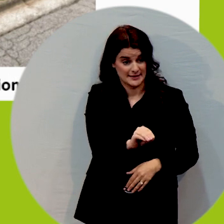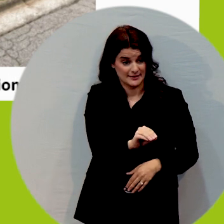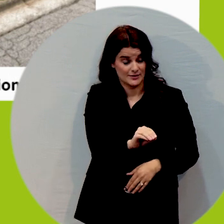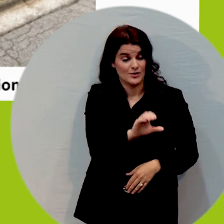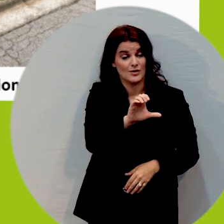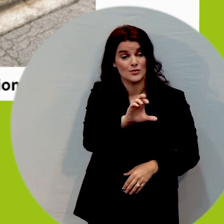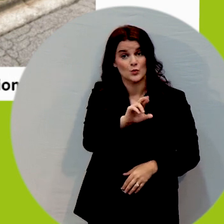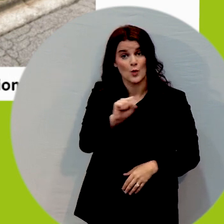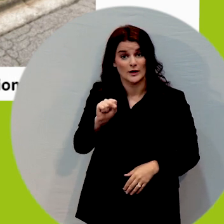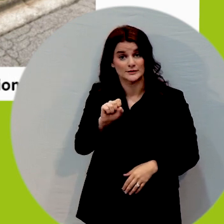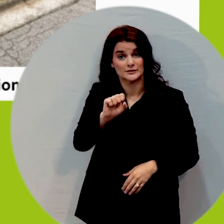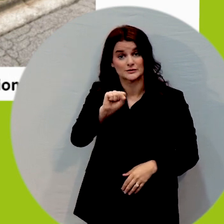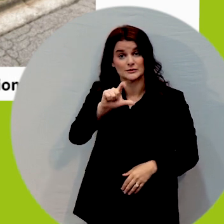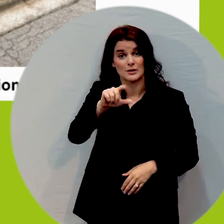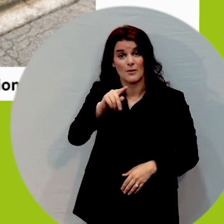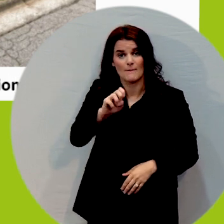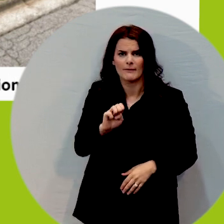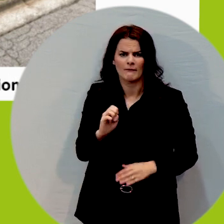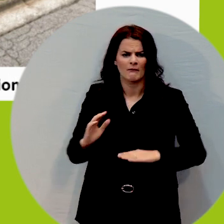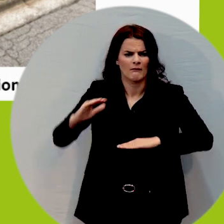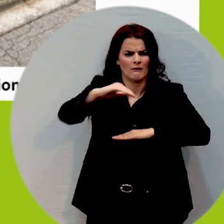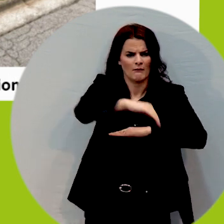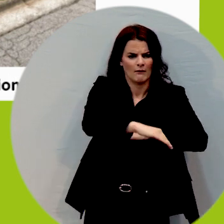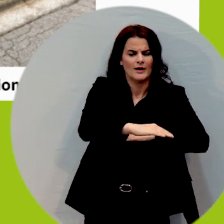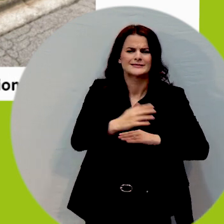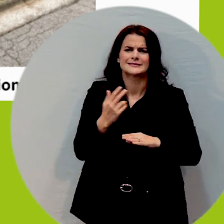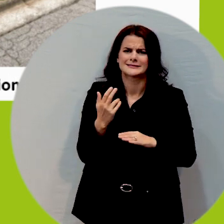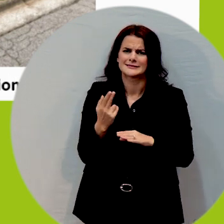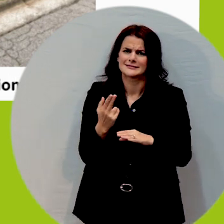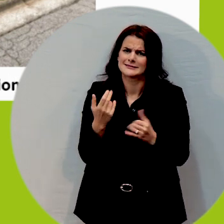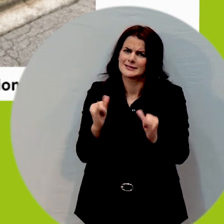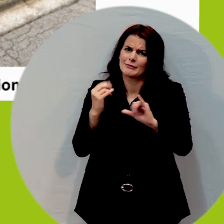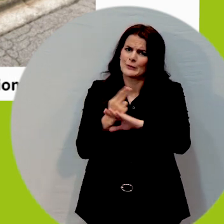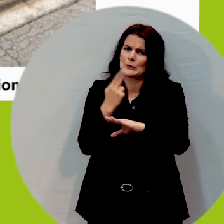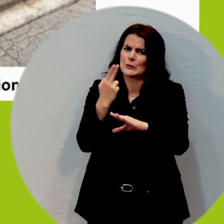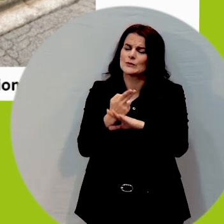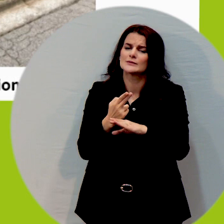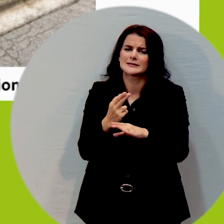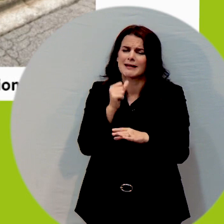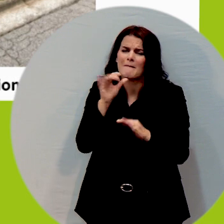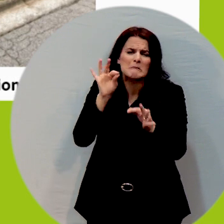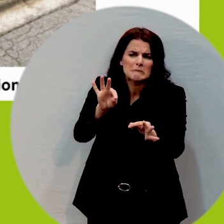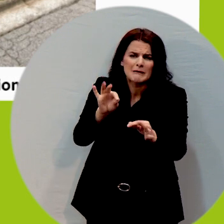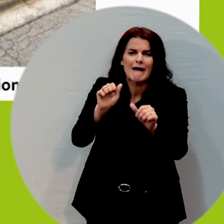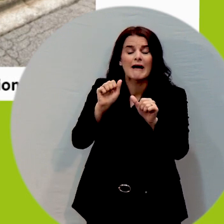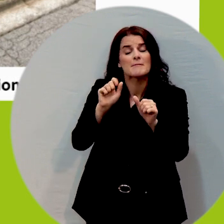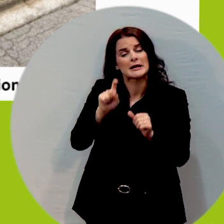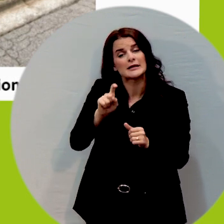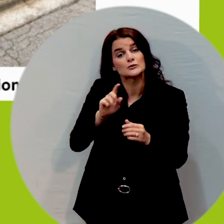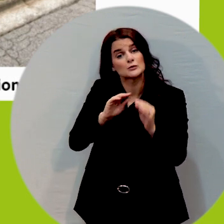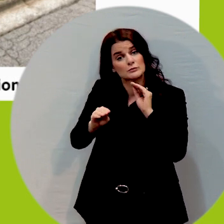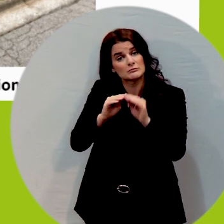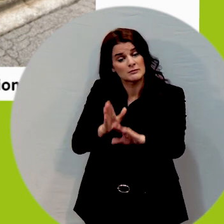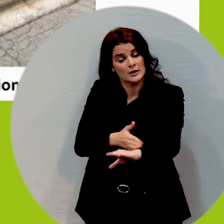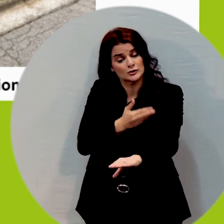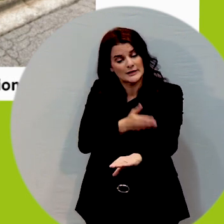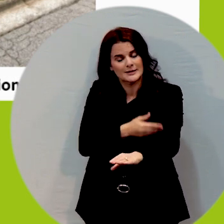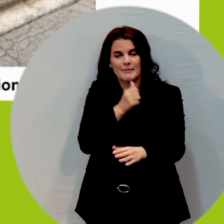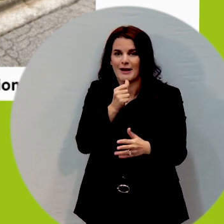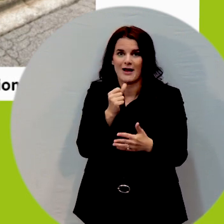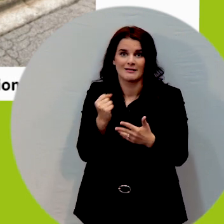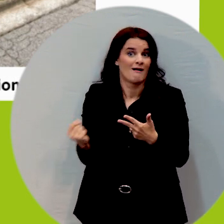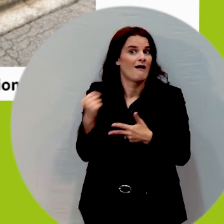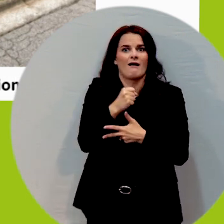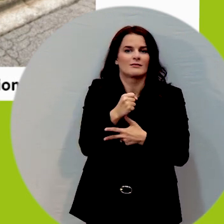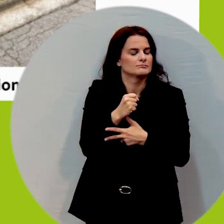slope is still a usable cross slope it's not ideal and it should be addressed but it's not your highest priority. In terms of the